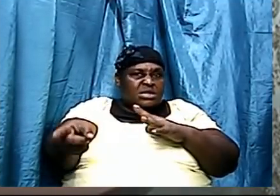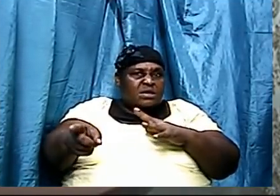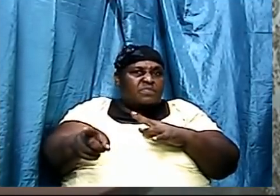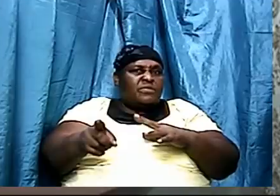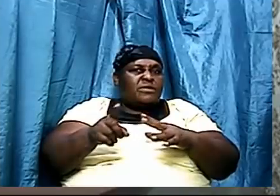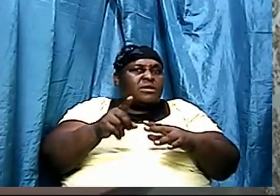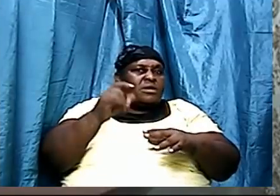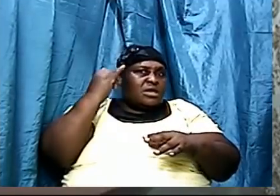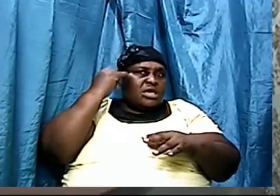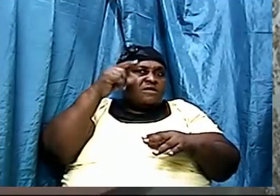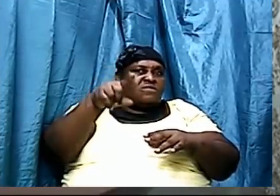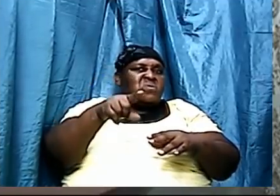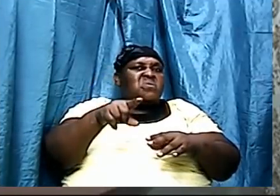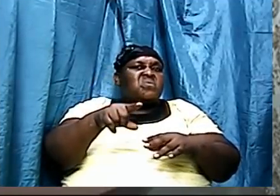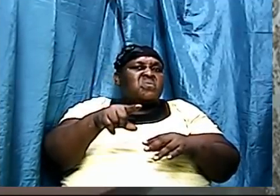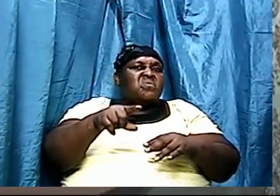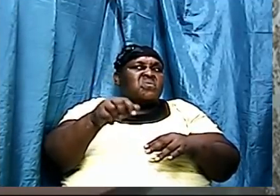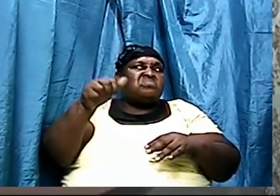salvation